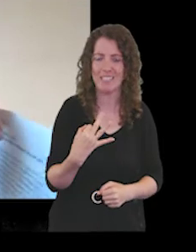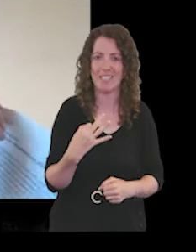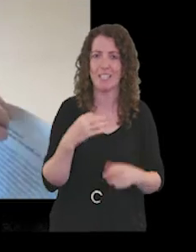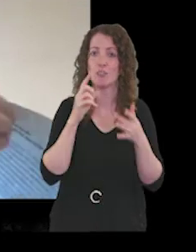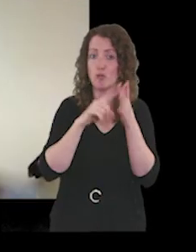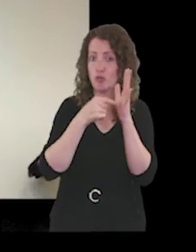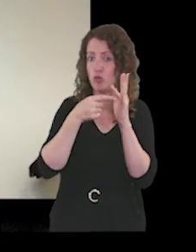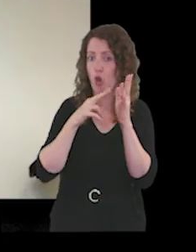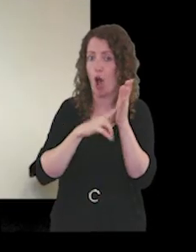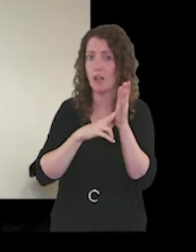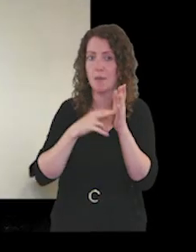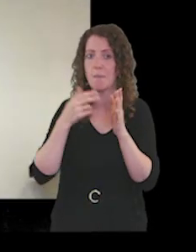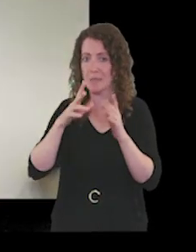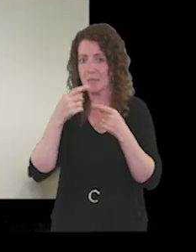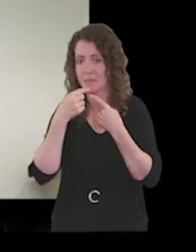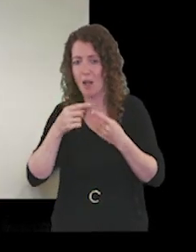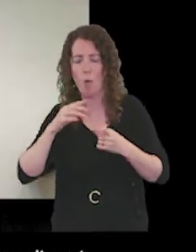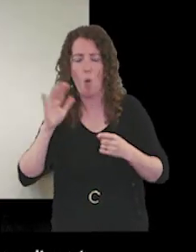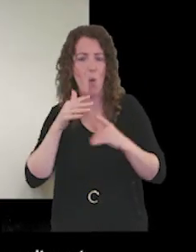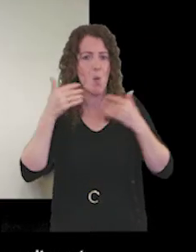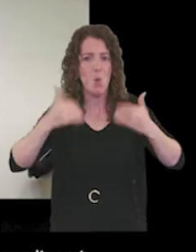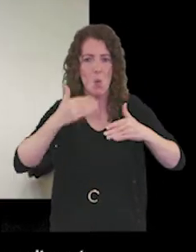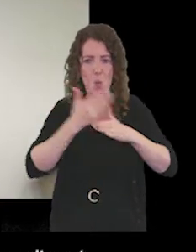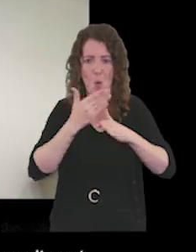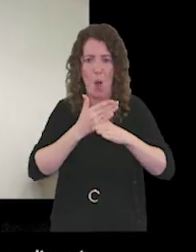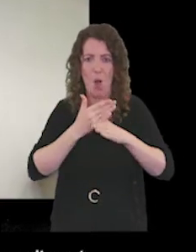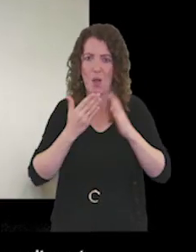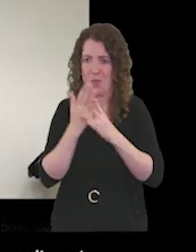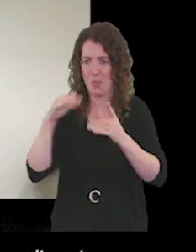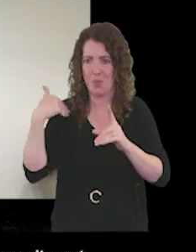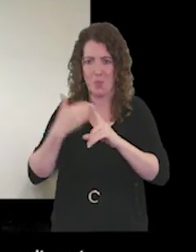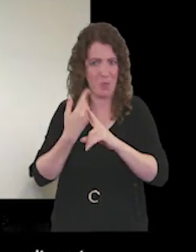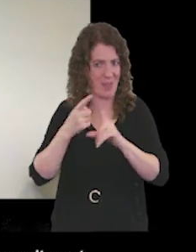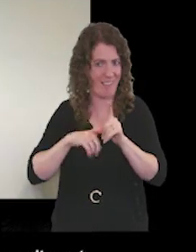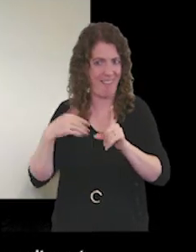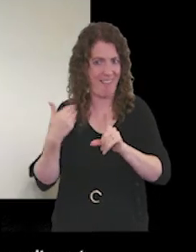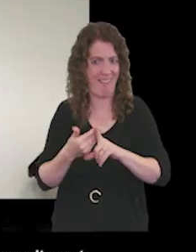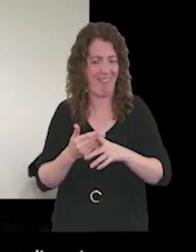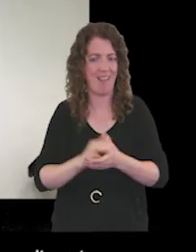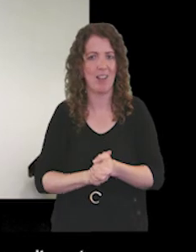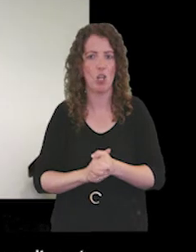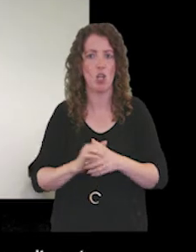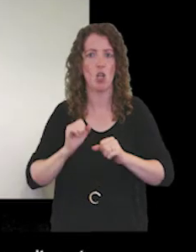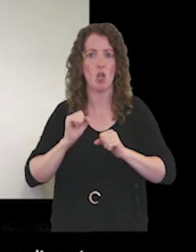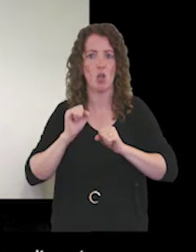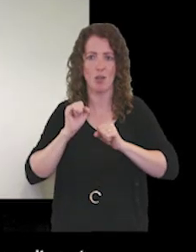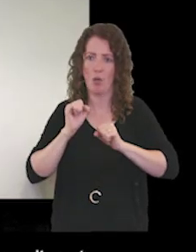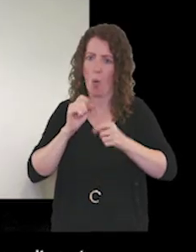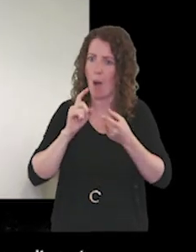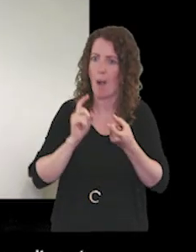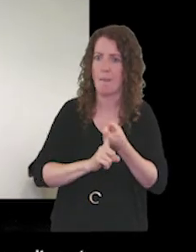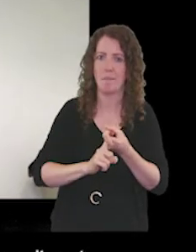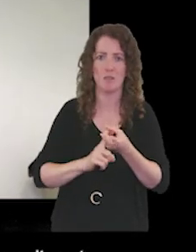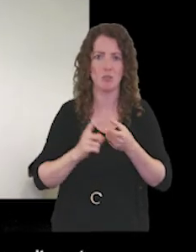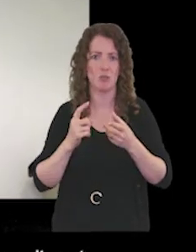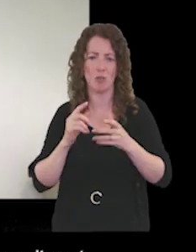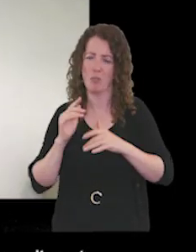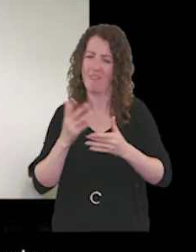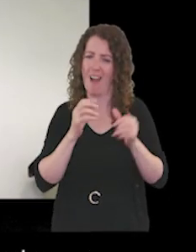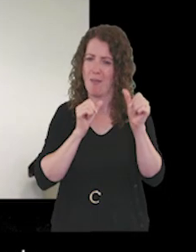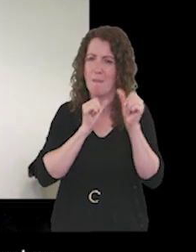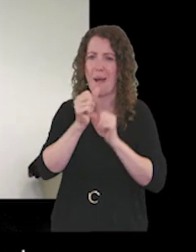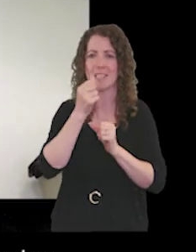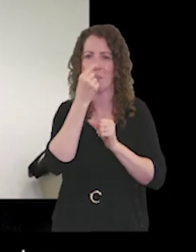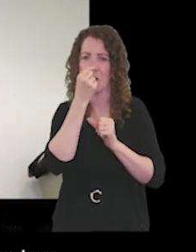um for all your incredible work uh through this year uh and your commitment to providing the very best of care